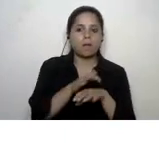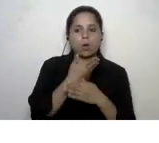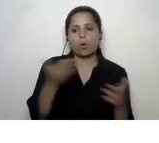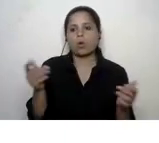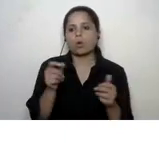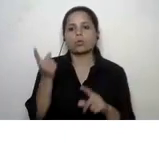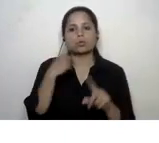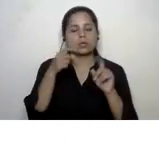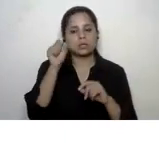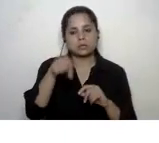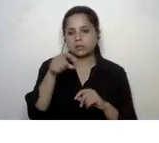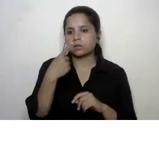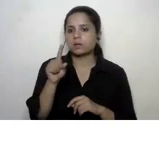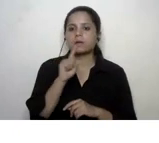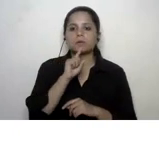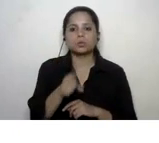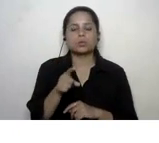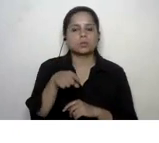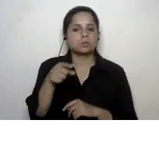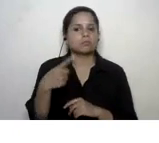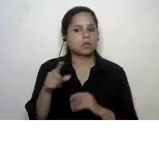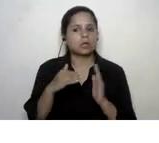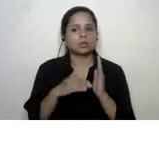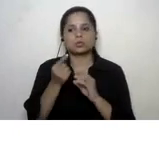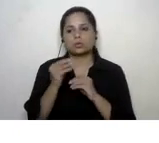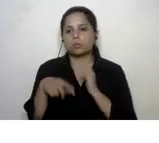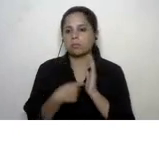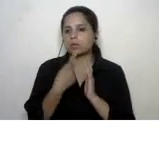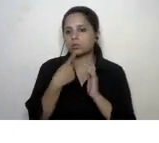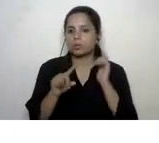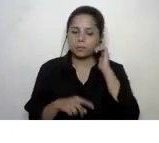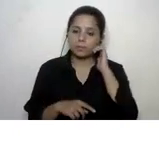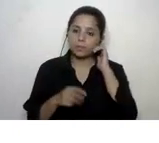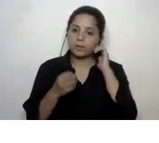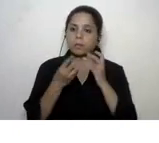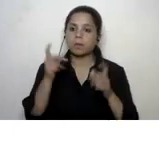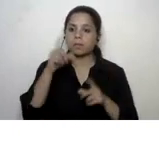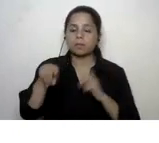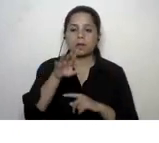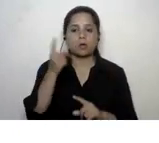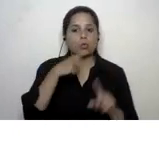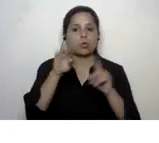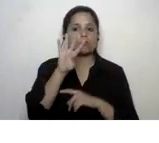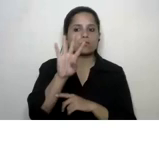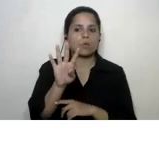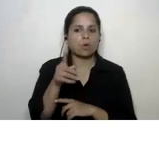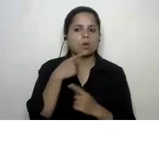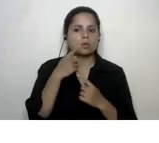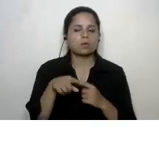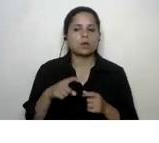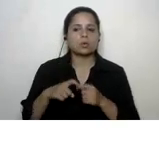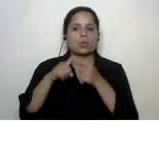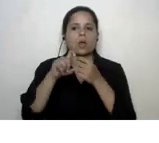yes jubair khan very true very profound statement so most people have gone with goal for i think yes quality